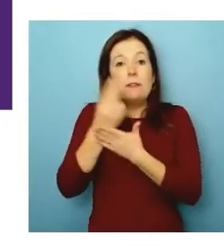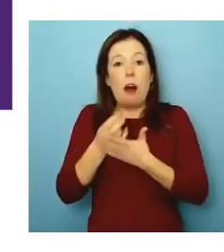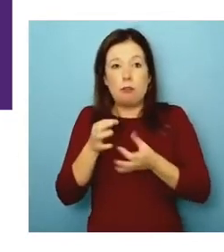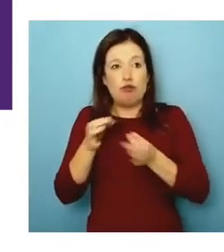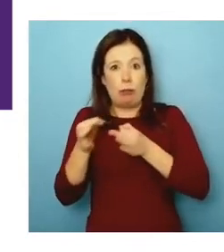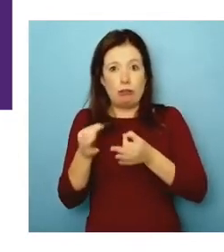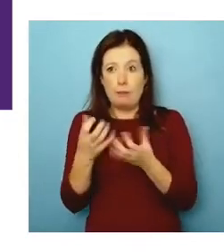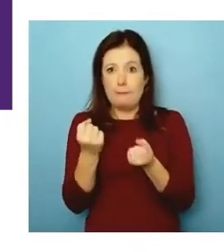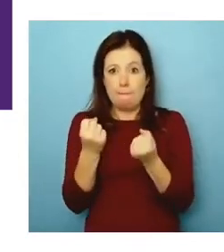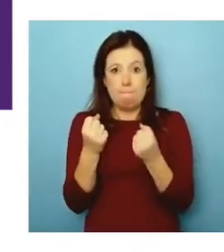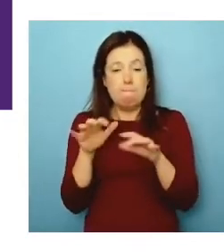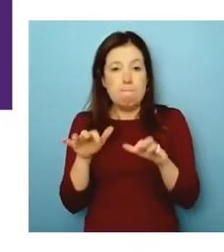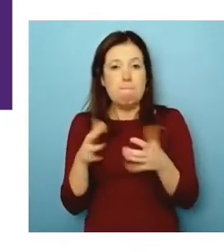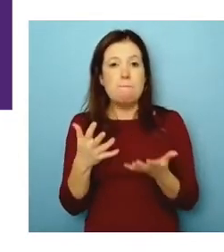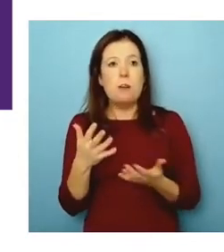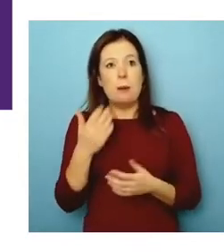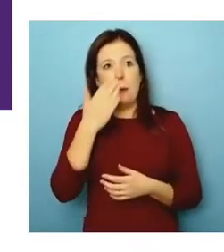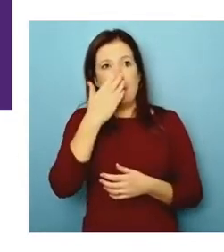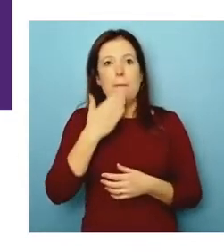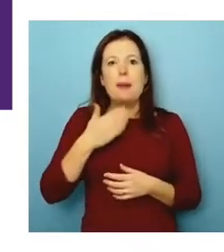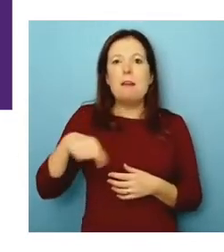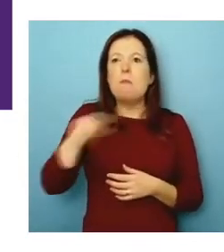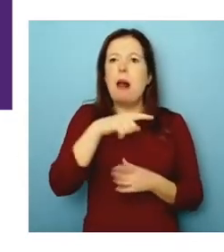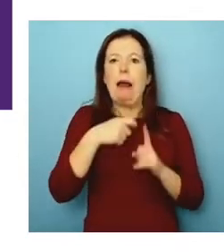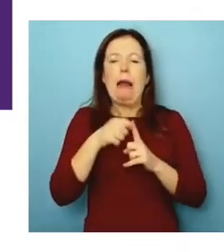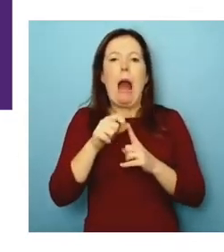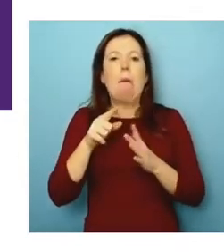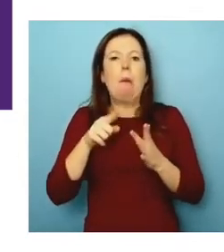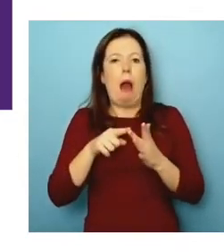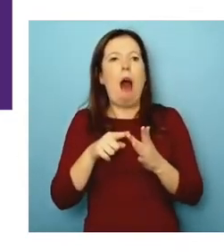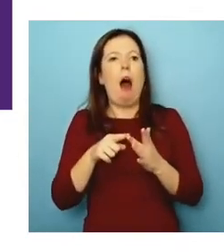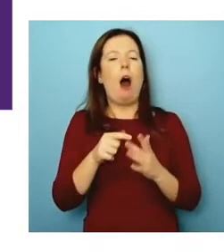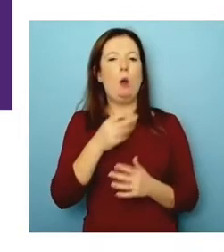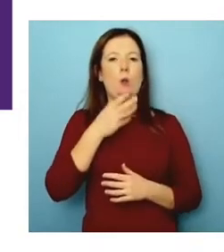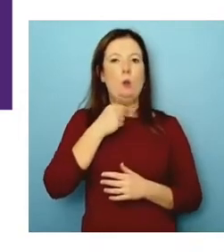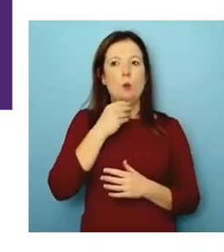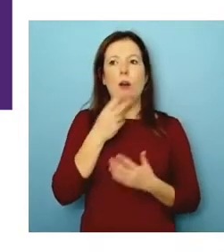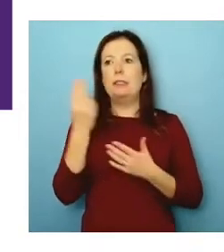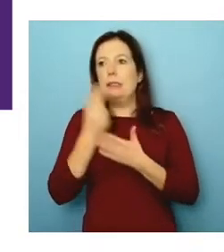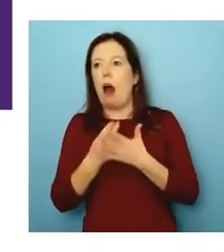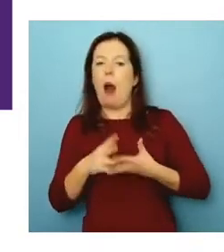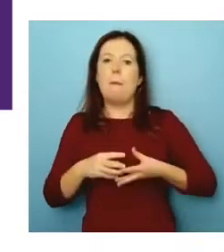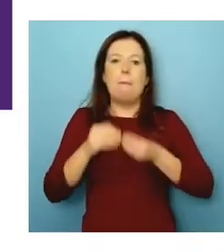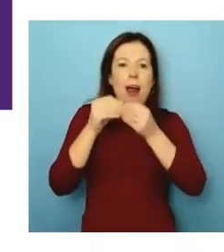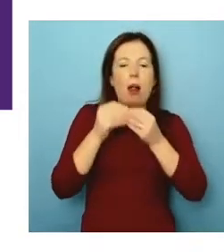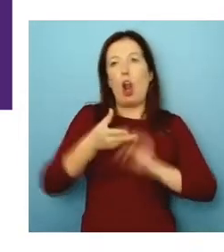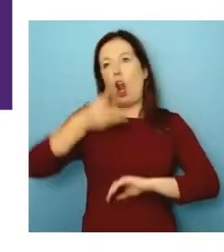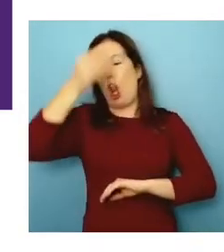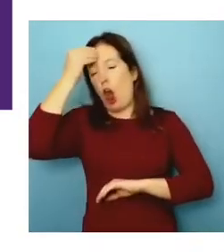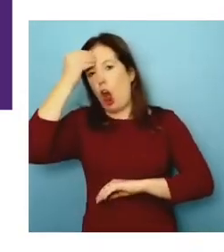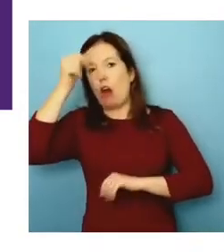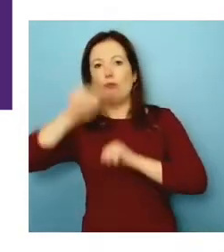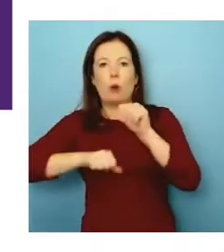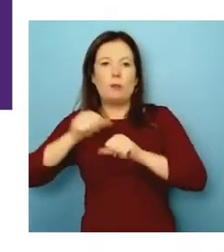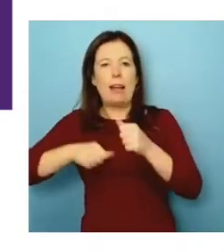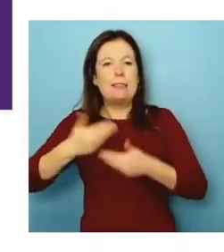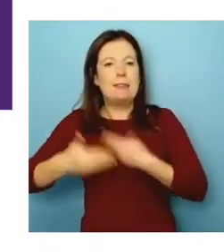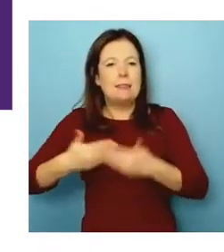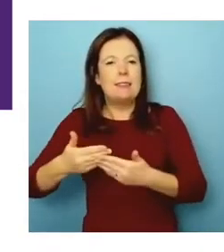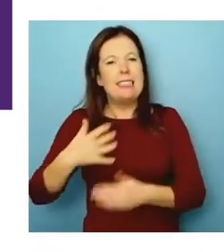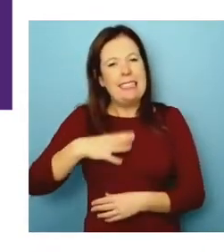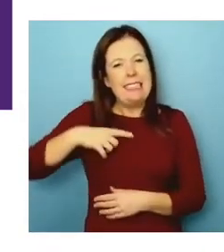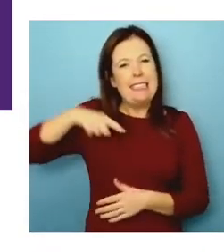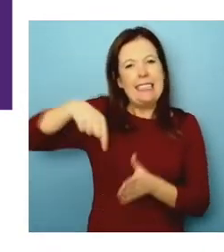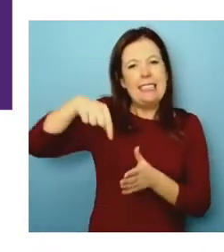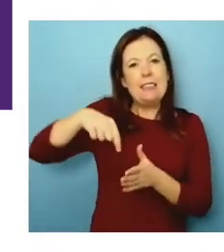they have much better color KPIs internally to understand design, build, learn, blah, blah, blah, blah processes, which you need to be able to